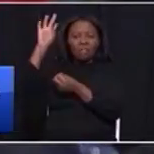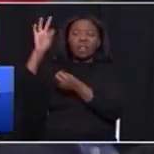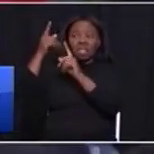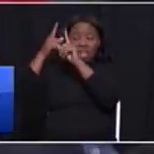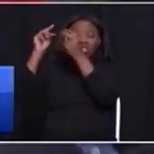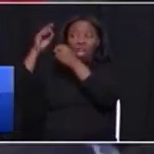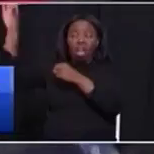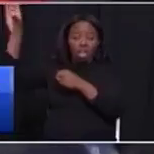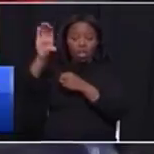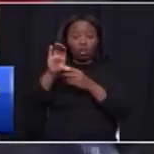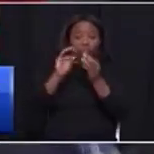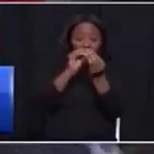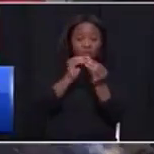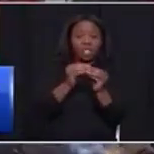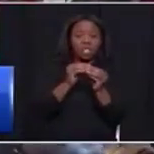delivery-related issues.